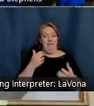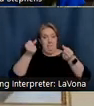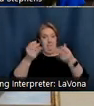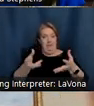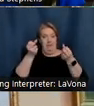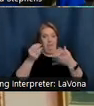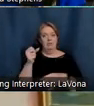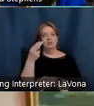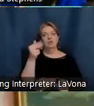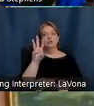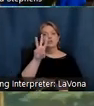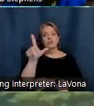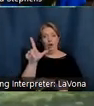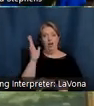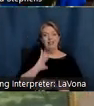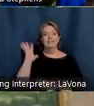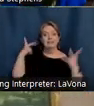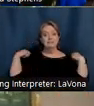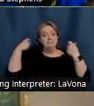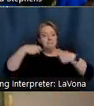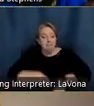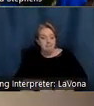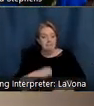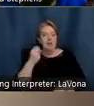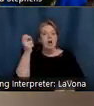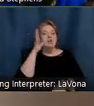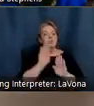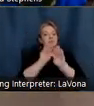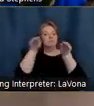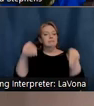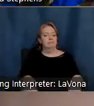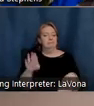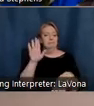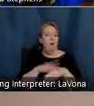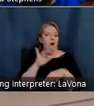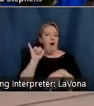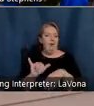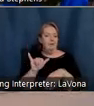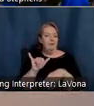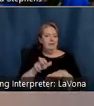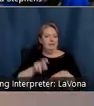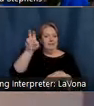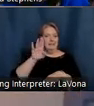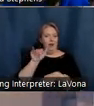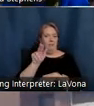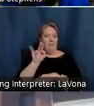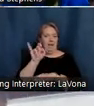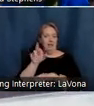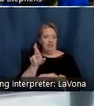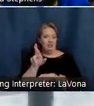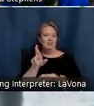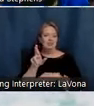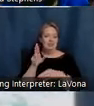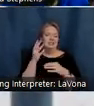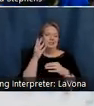she placed them during their time here. Throughout his life, Steele continued to paint portraits, earning